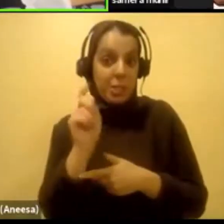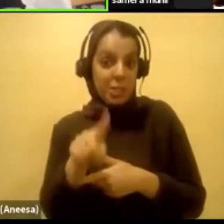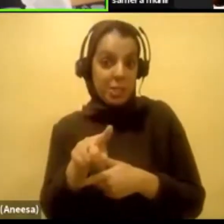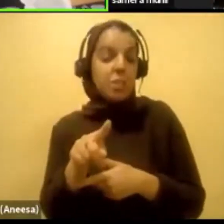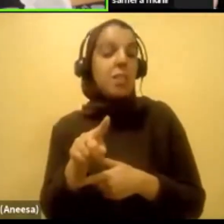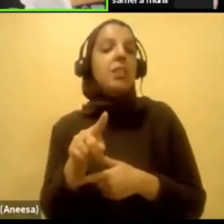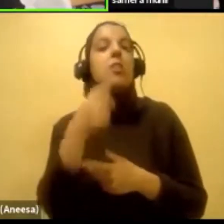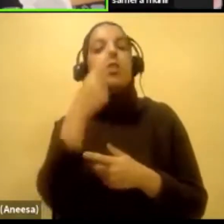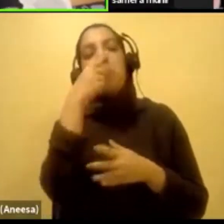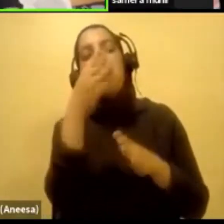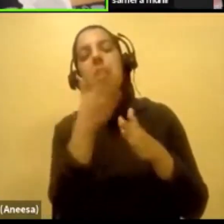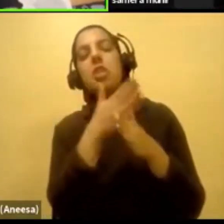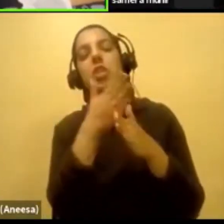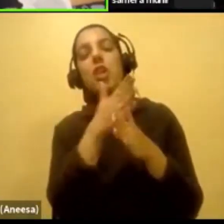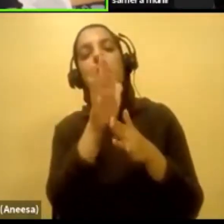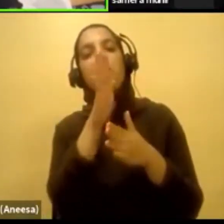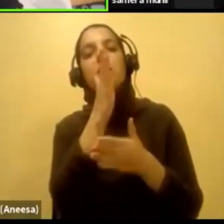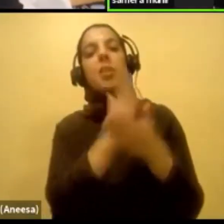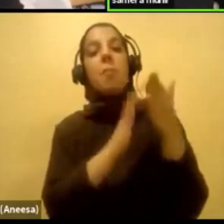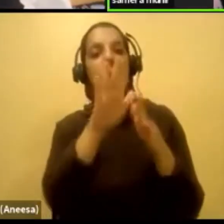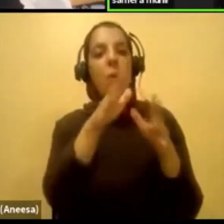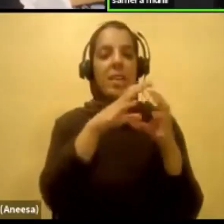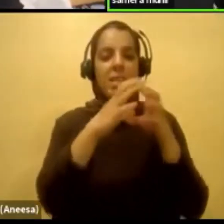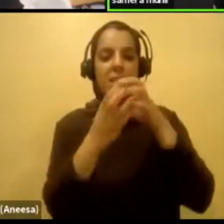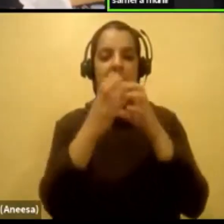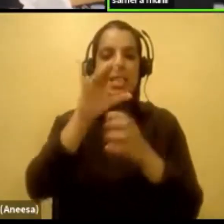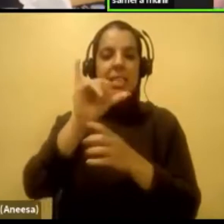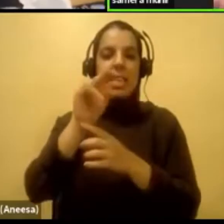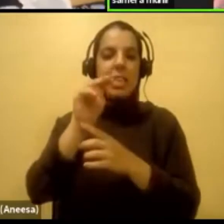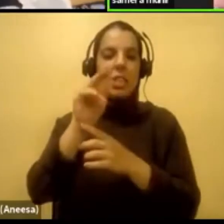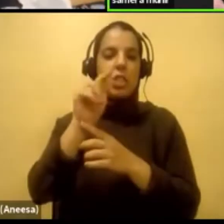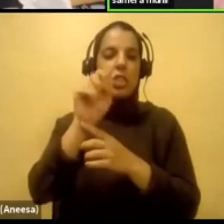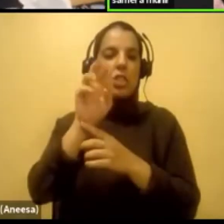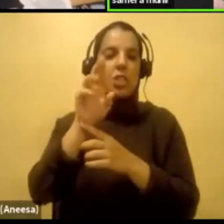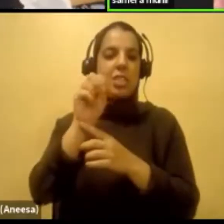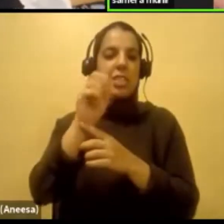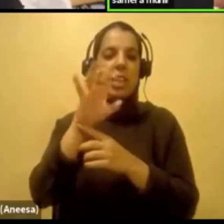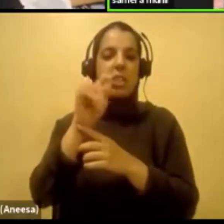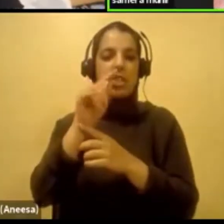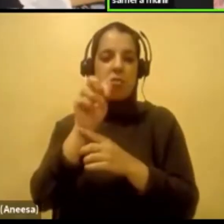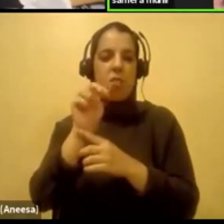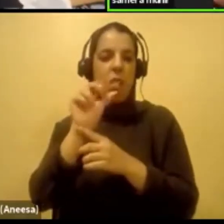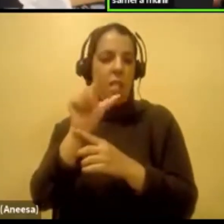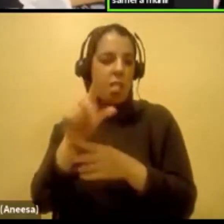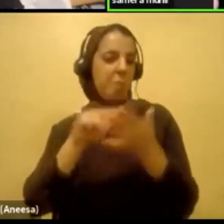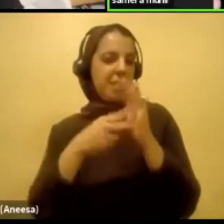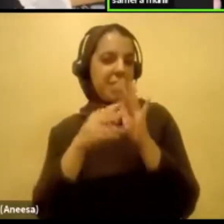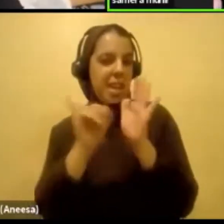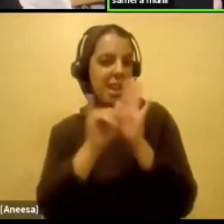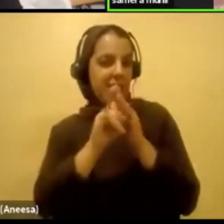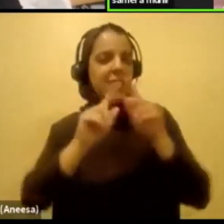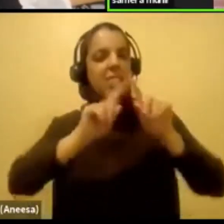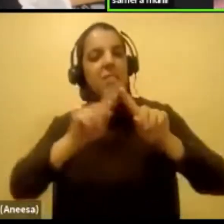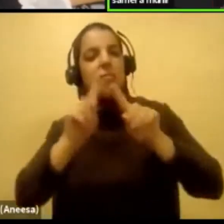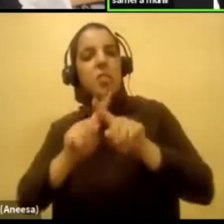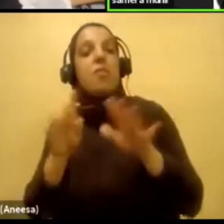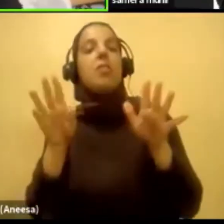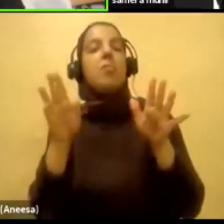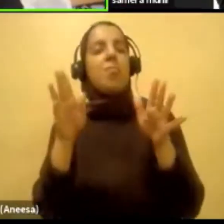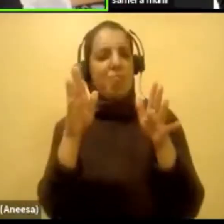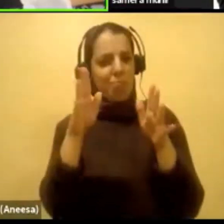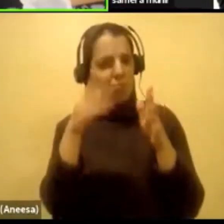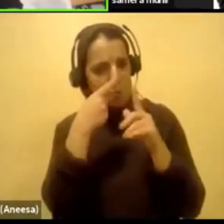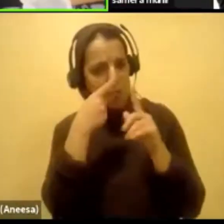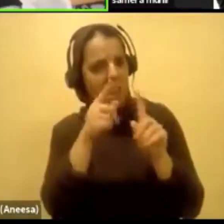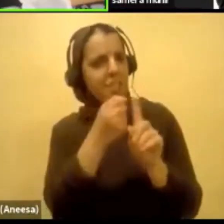can you share some of your intersectional experiences as a young woman with a disability, a person of color and a Muslim? Oh,